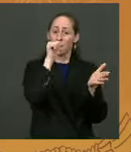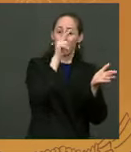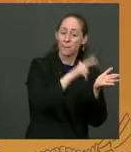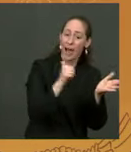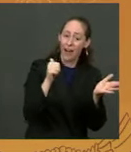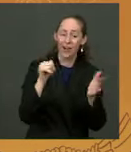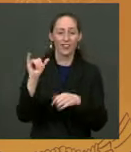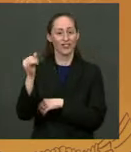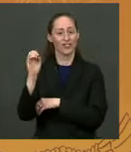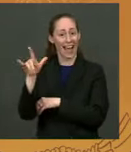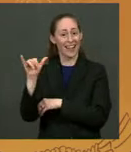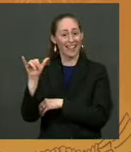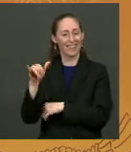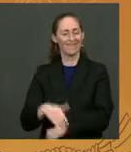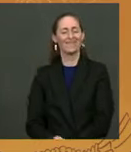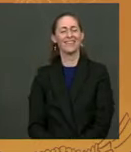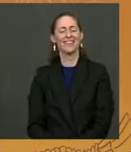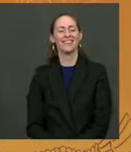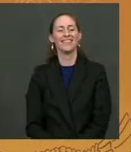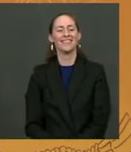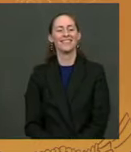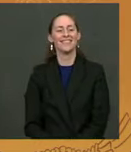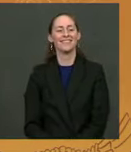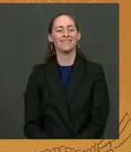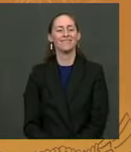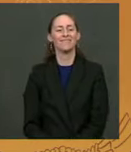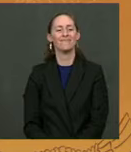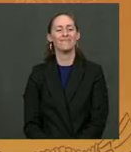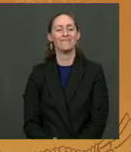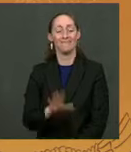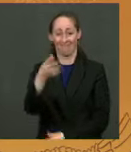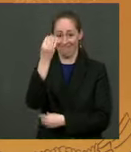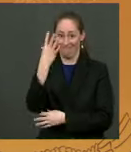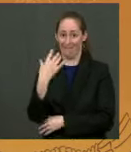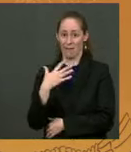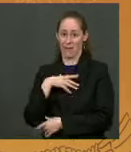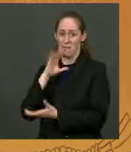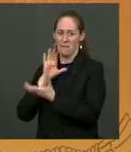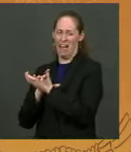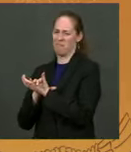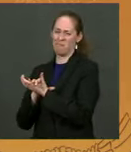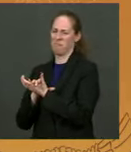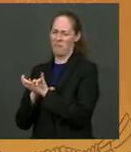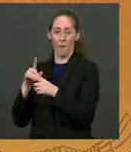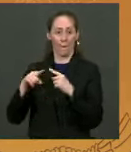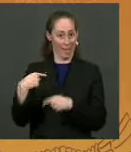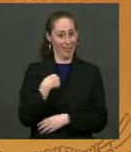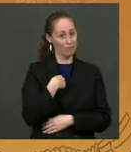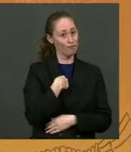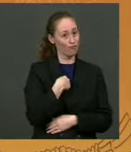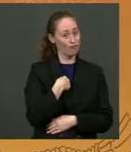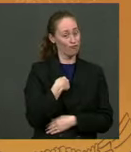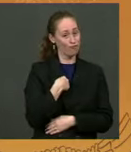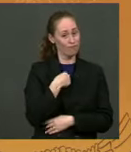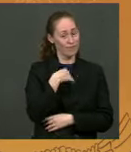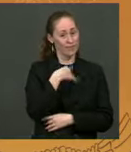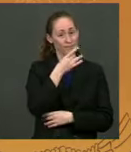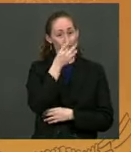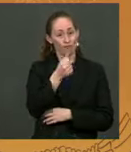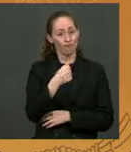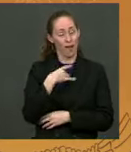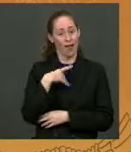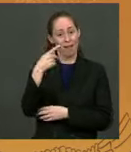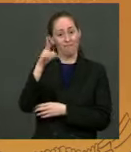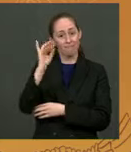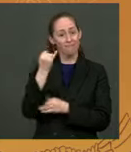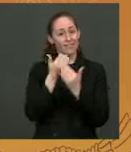I have to admit to you, my wife doesn't like me admitting it. That's what I like for lunch — peanut butter and jelly. But I also want